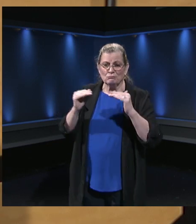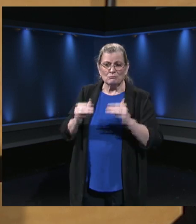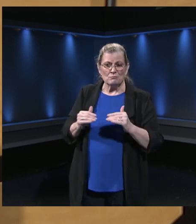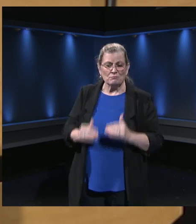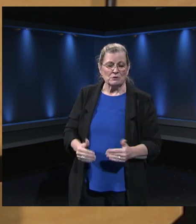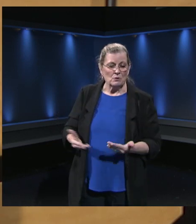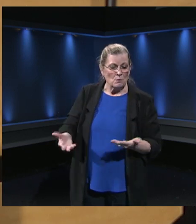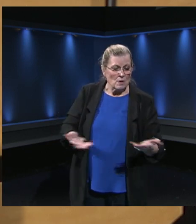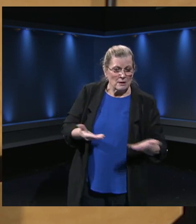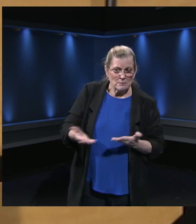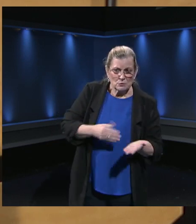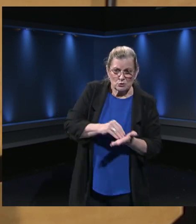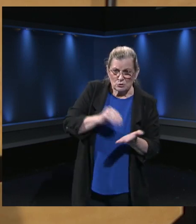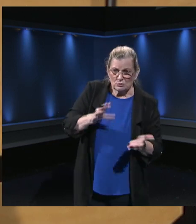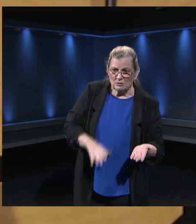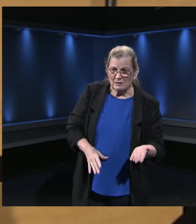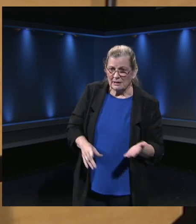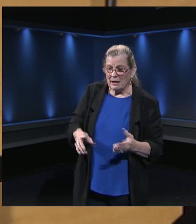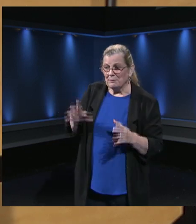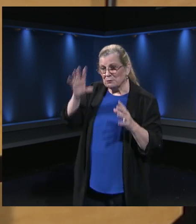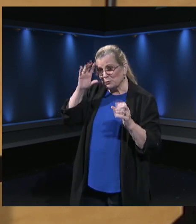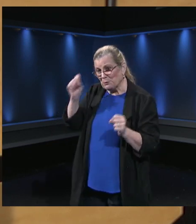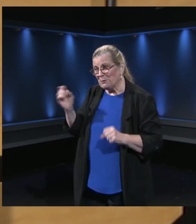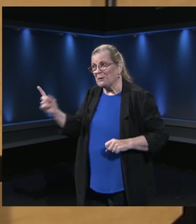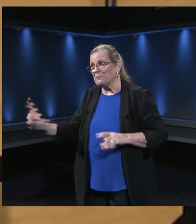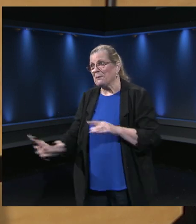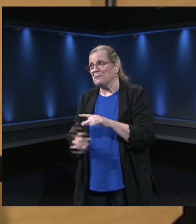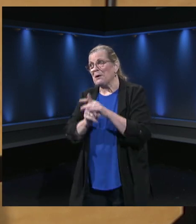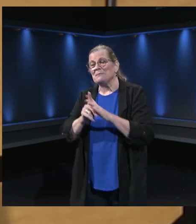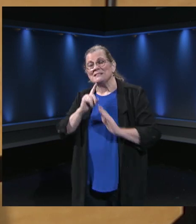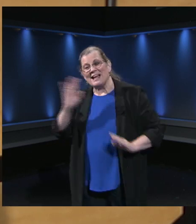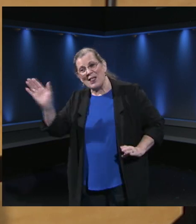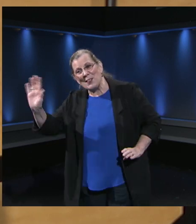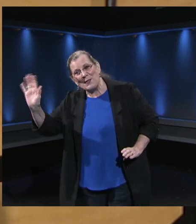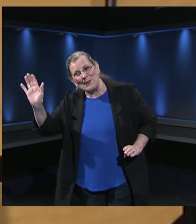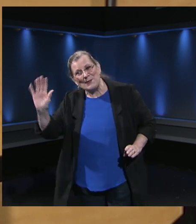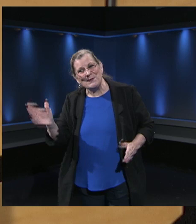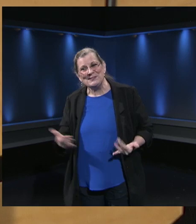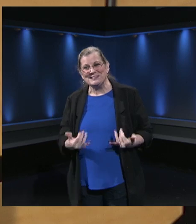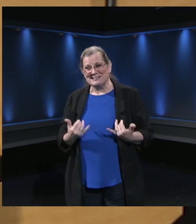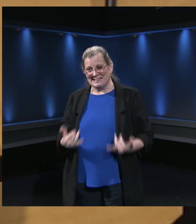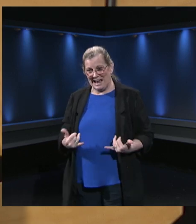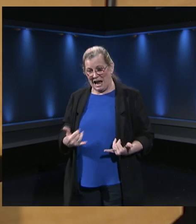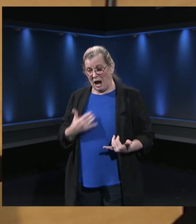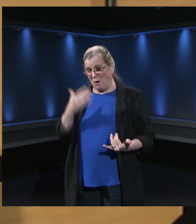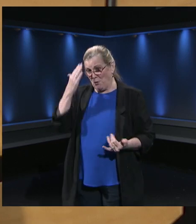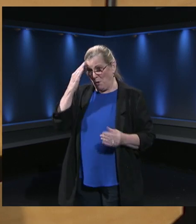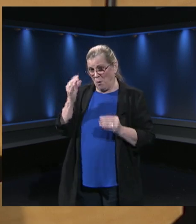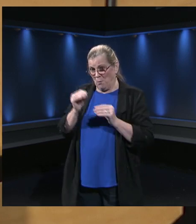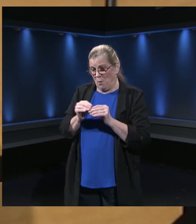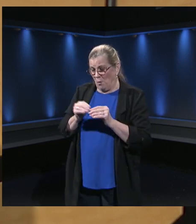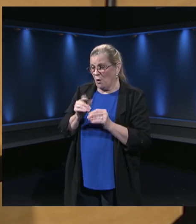and we now have even more data on who's showing up, who we need to reach. We do have students that we still need to reach.